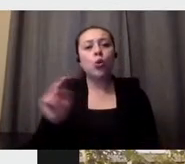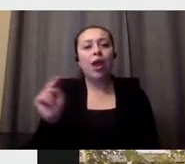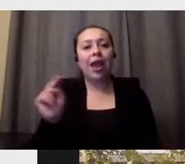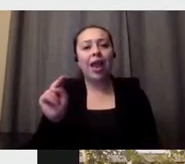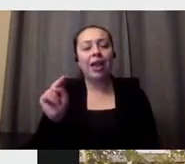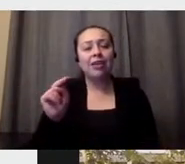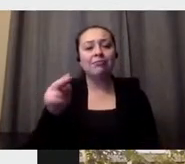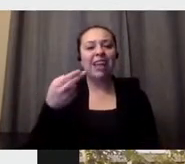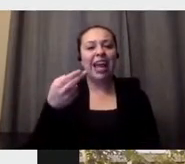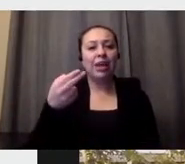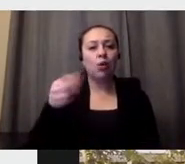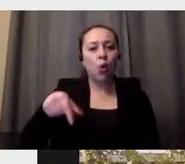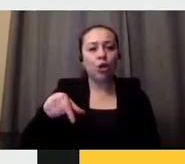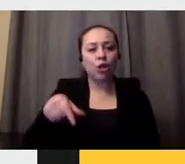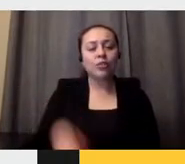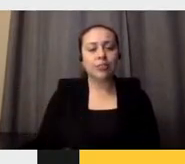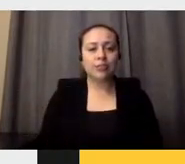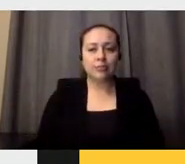where you are.